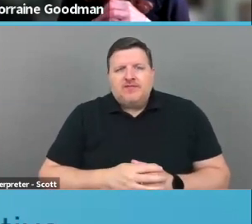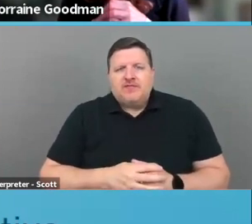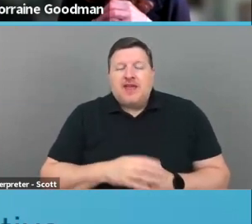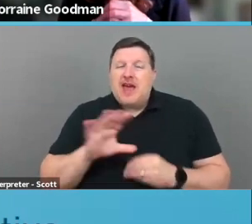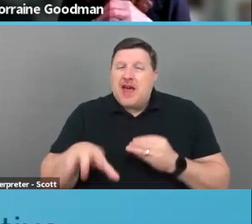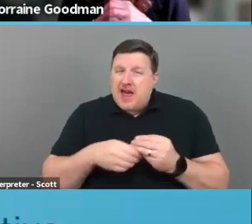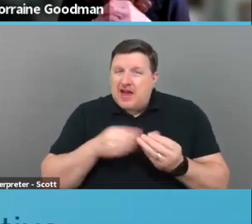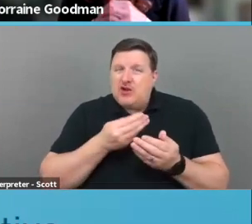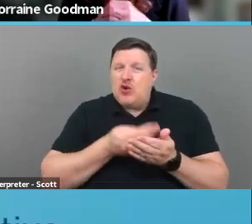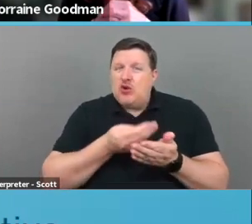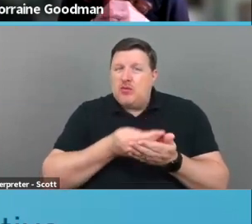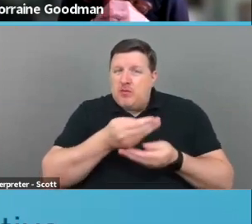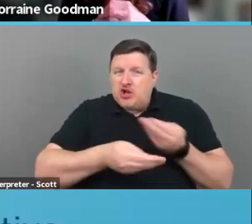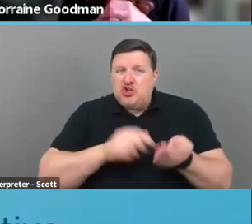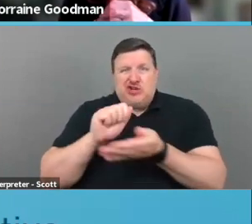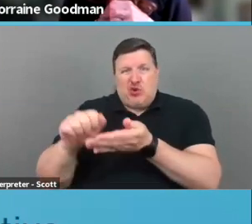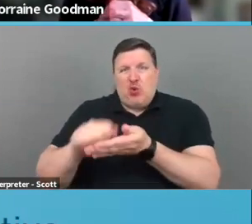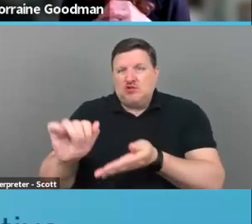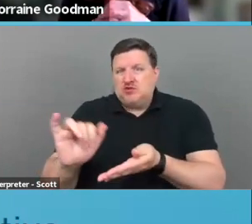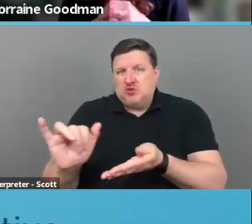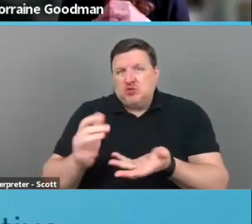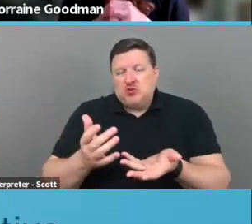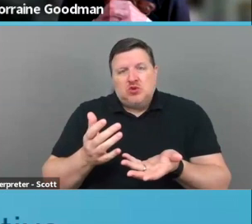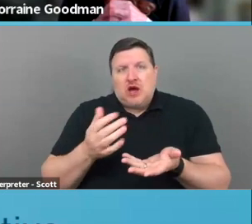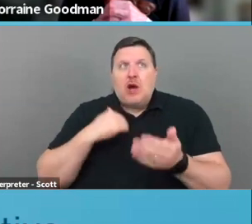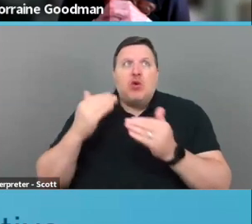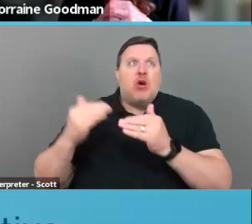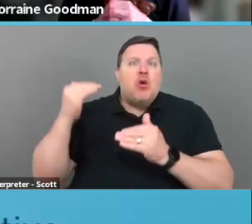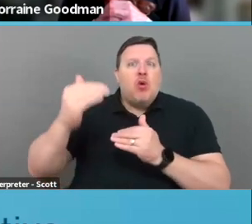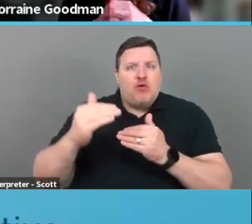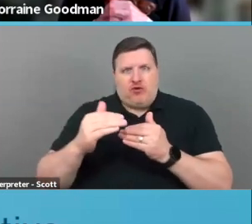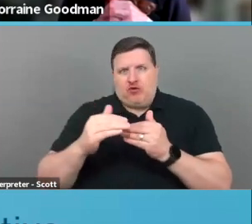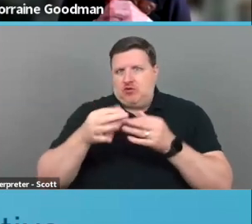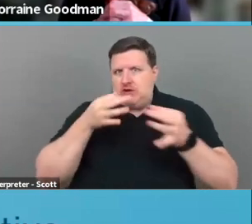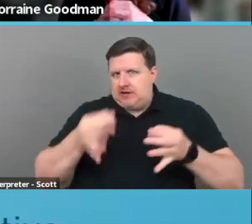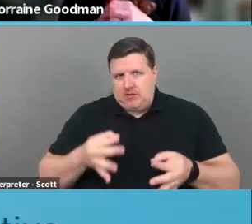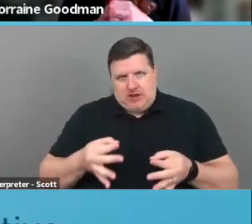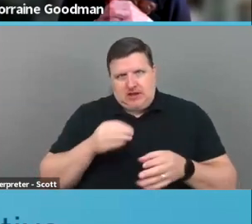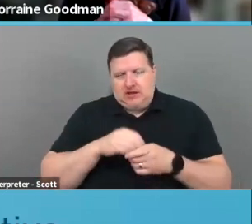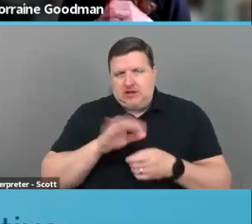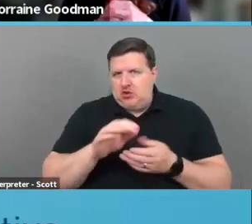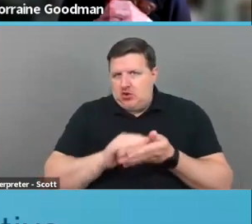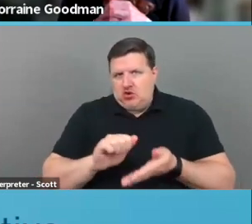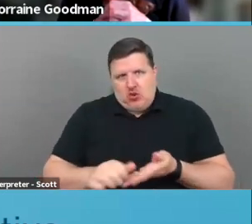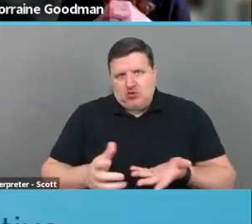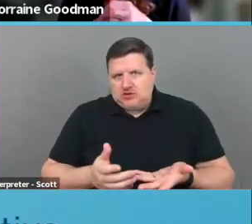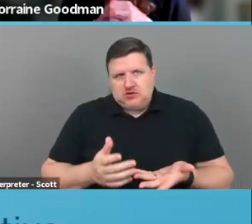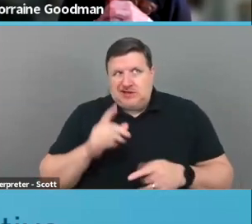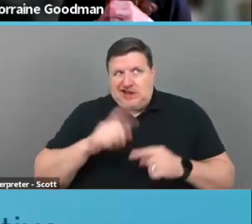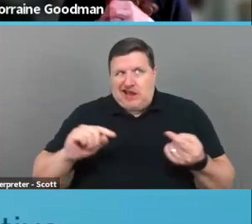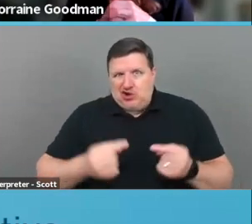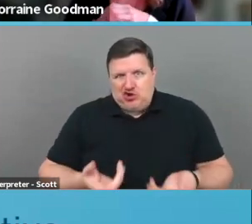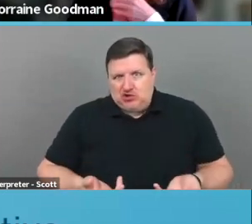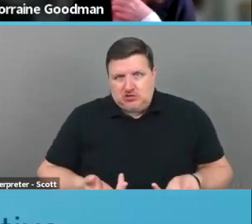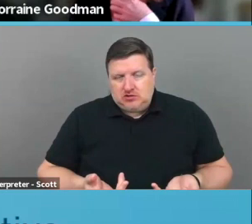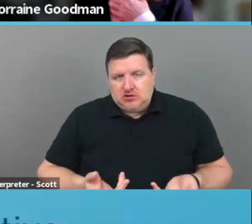would emphasize over, over explain in your budget notes. Um, it can't hurt and